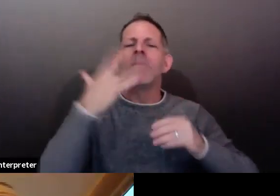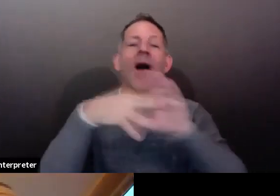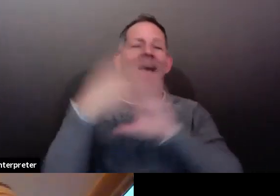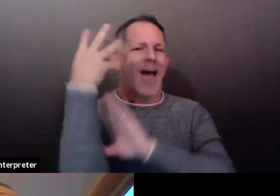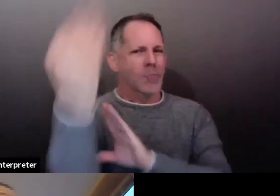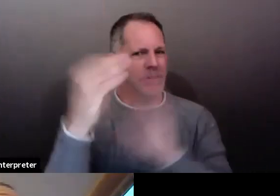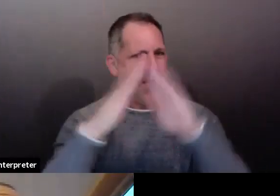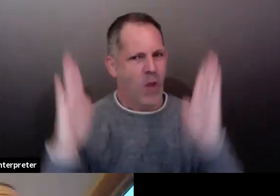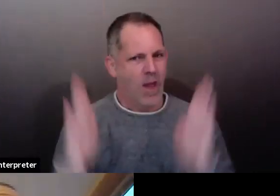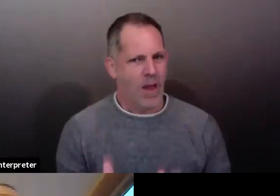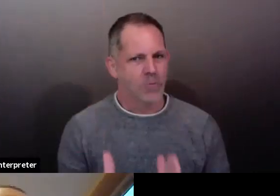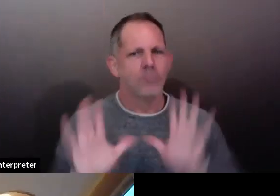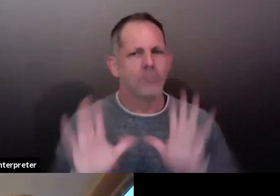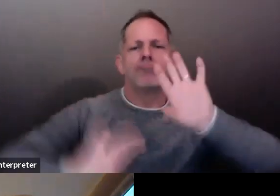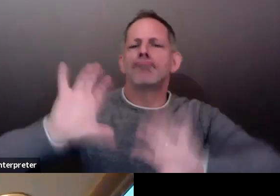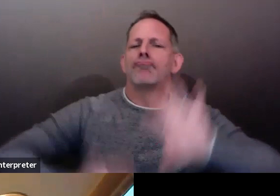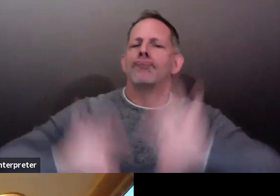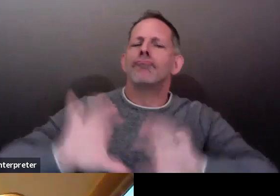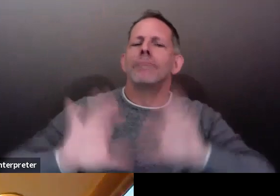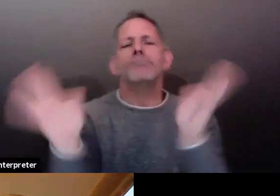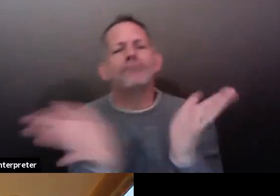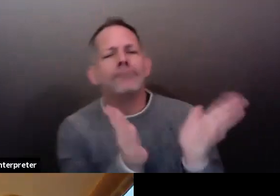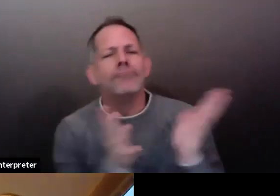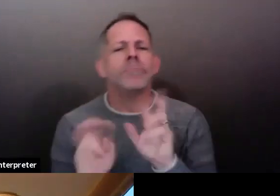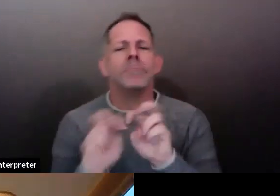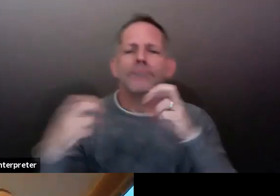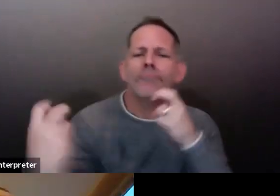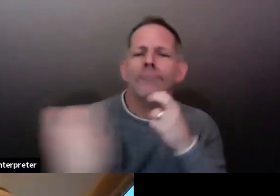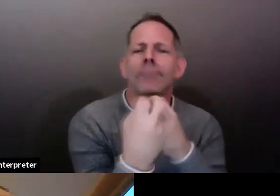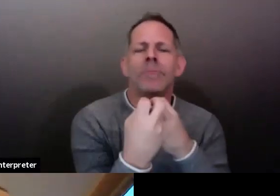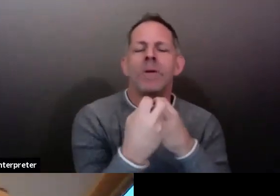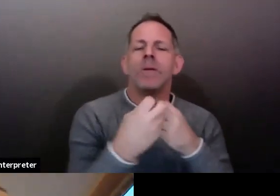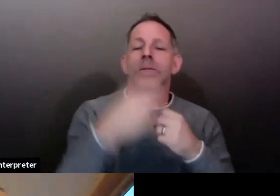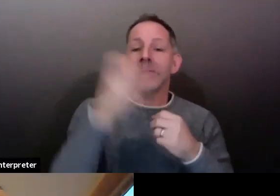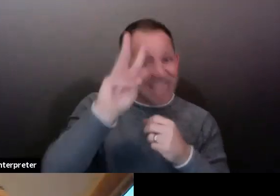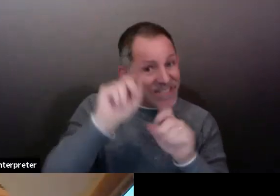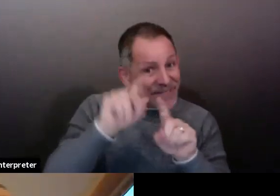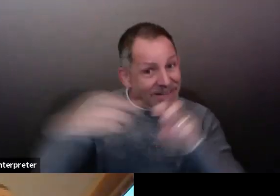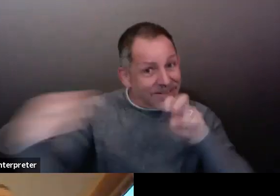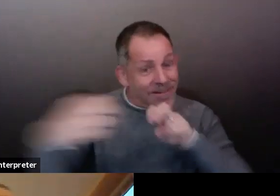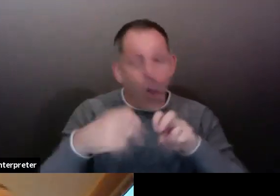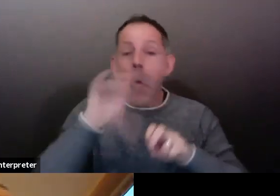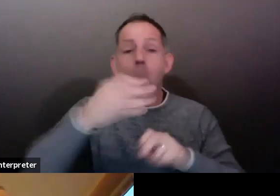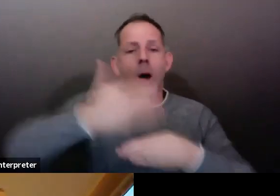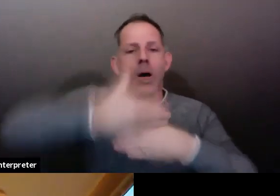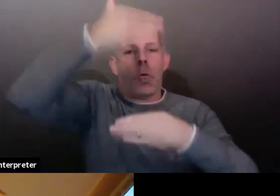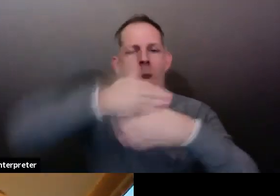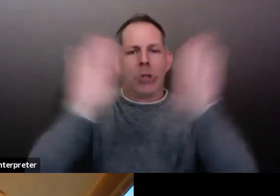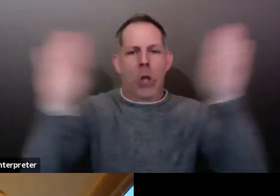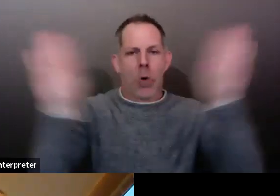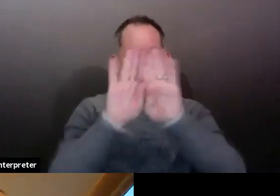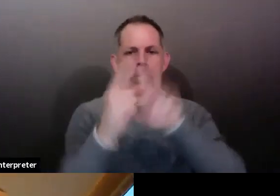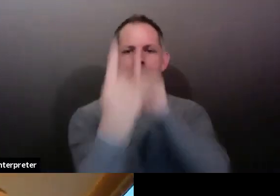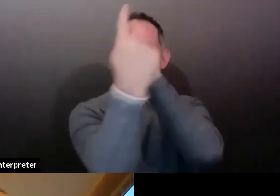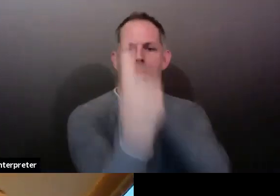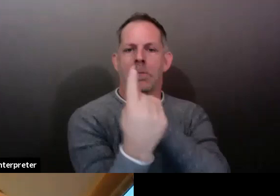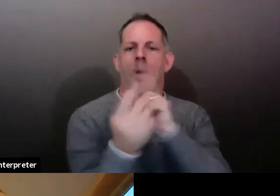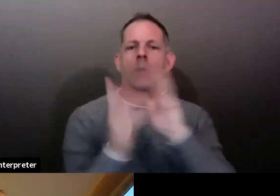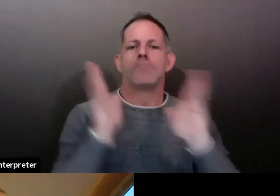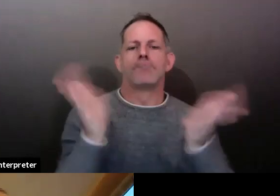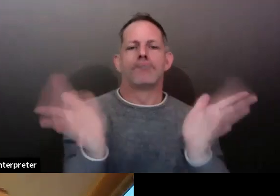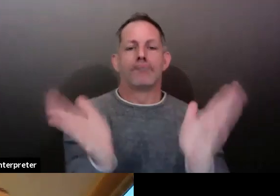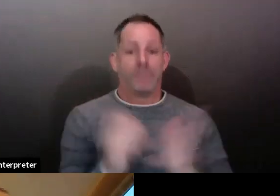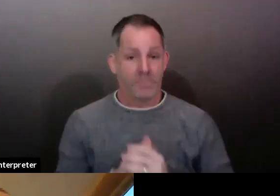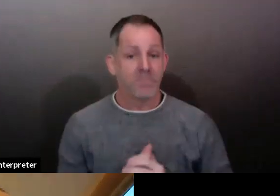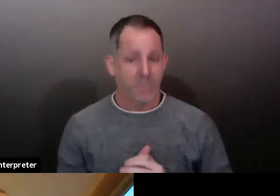you know, what we would say a few years ago when we're trying to conserve energy and that sort of thing. But right now the key is interrupting